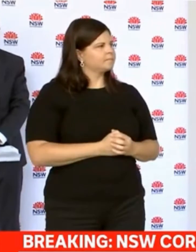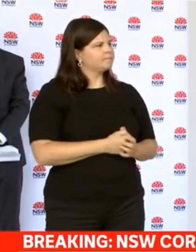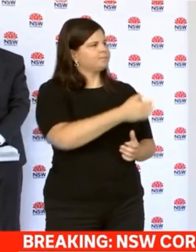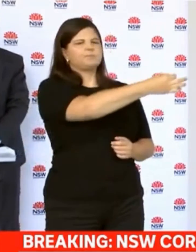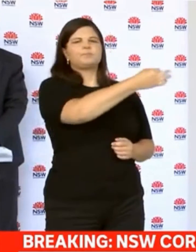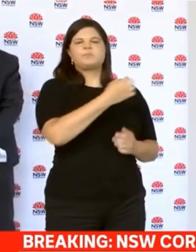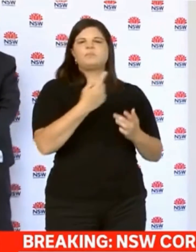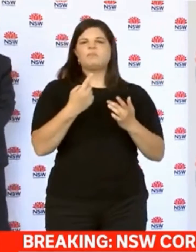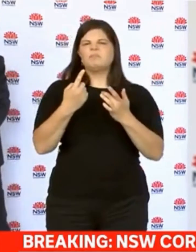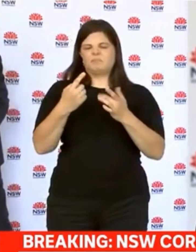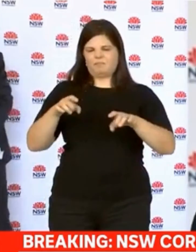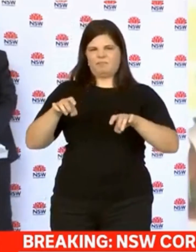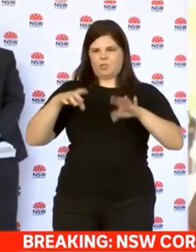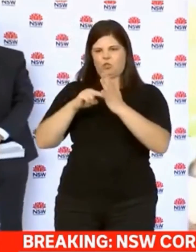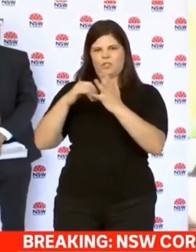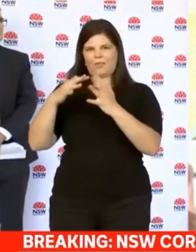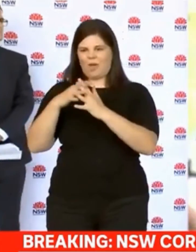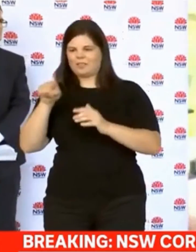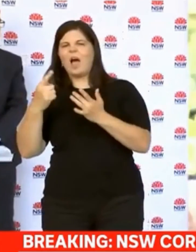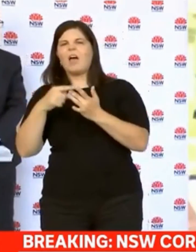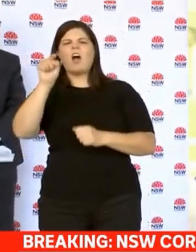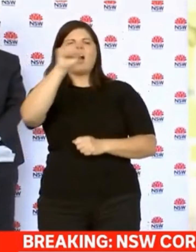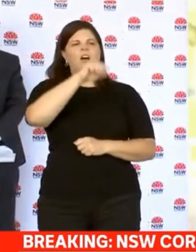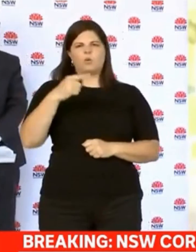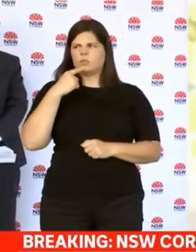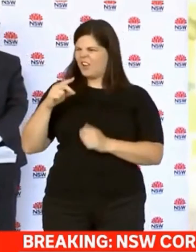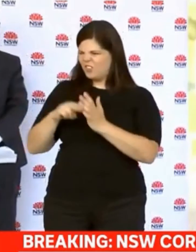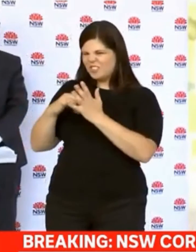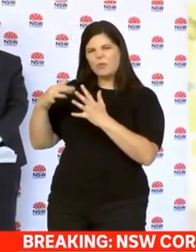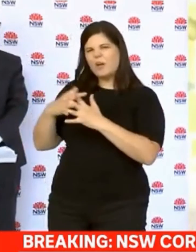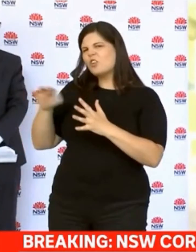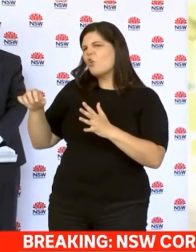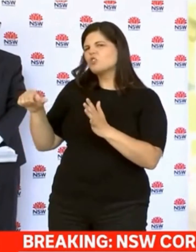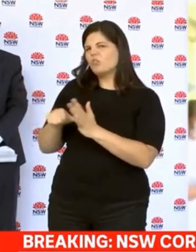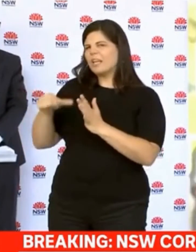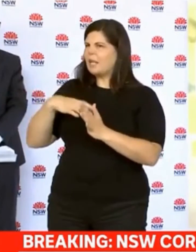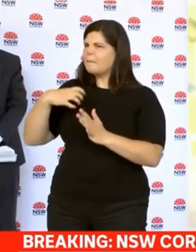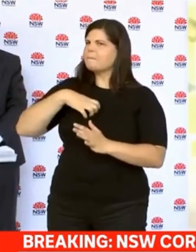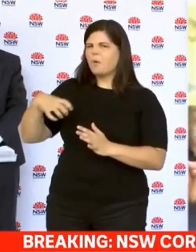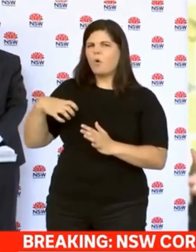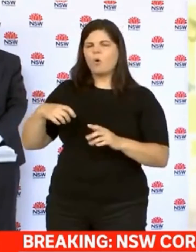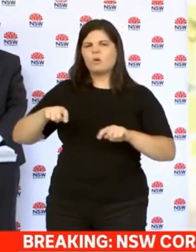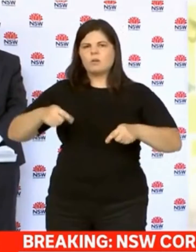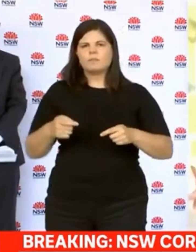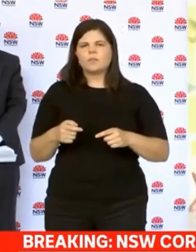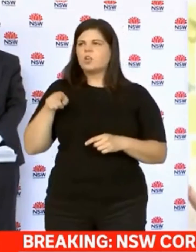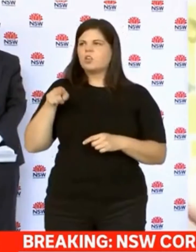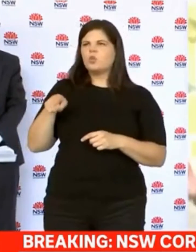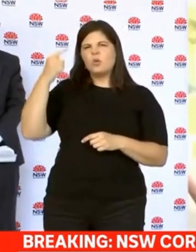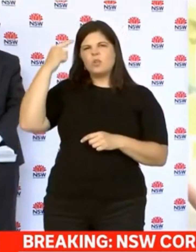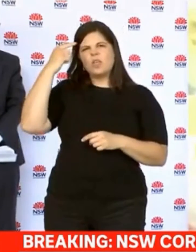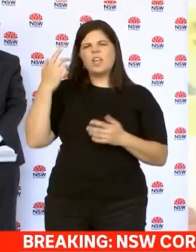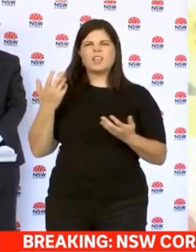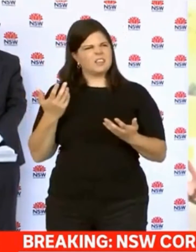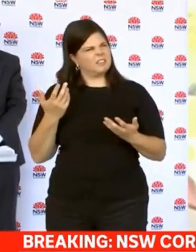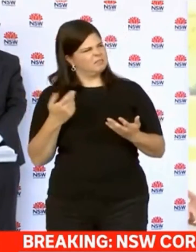Other states say that a lot of our restrictions aren't strict enough. Are you out of touch, or sorry, out of step